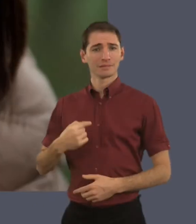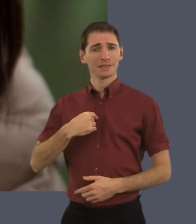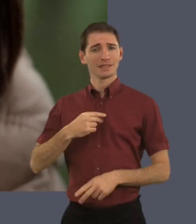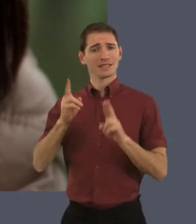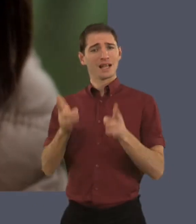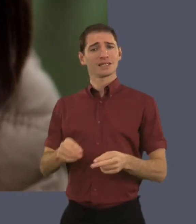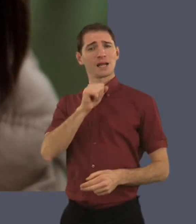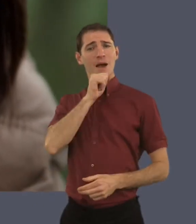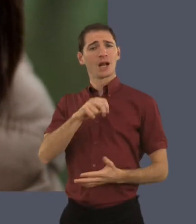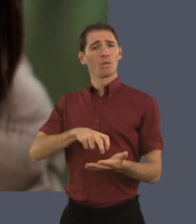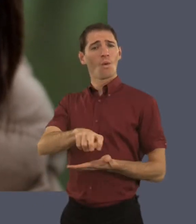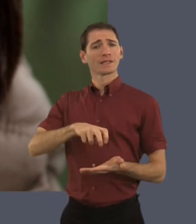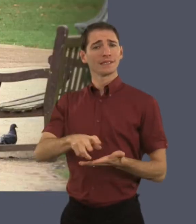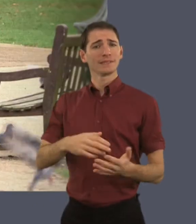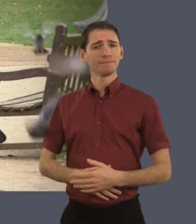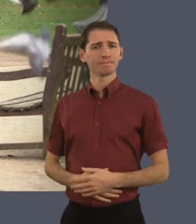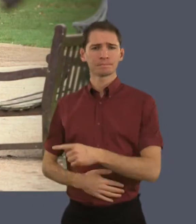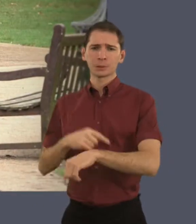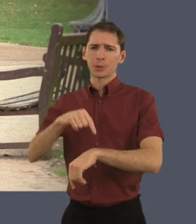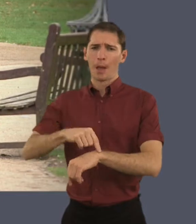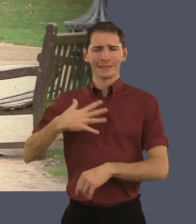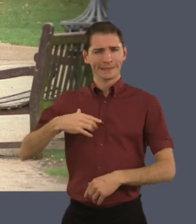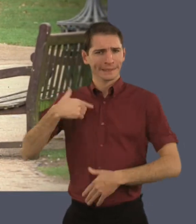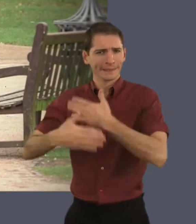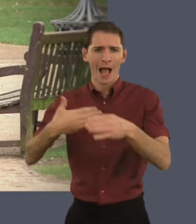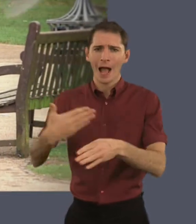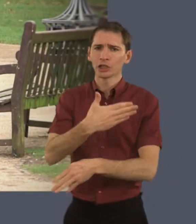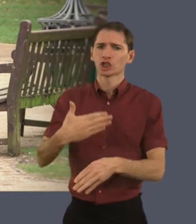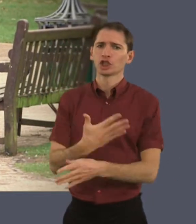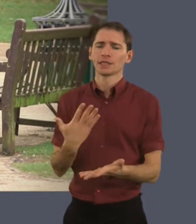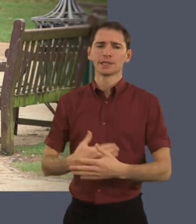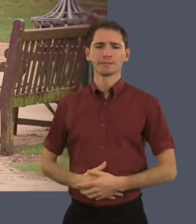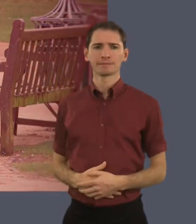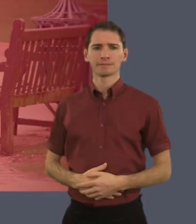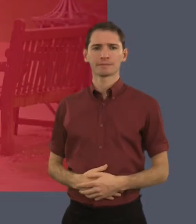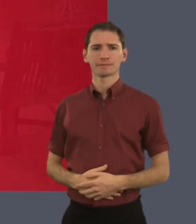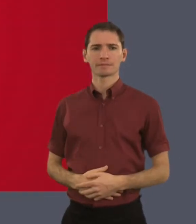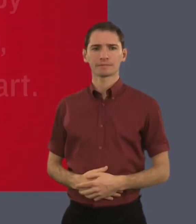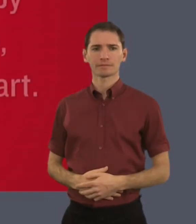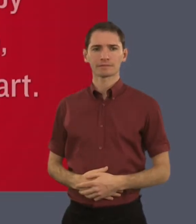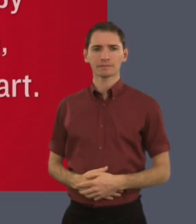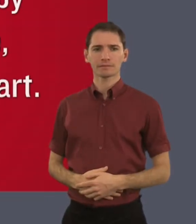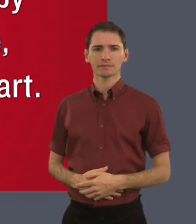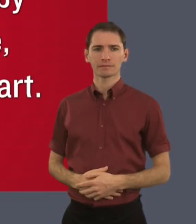I was a dead man walking. The time has come for me to take action.